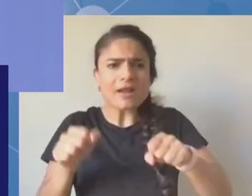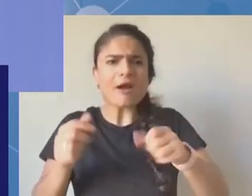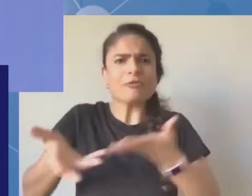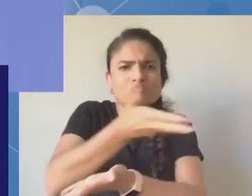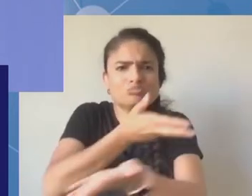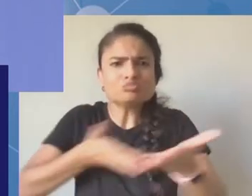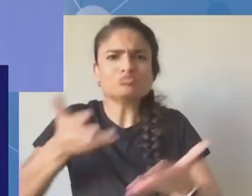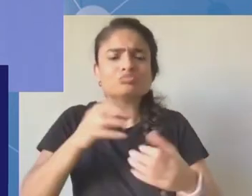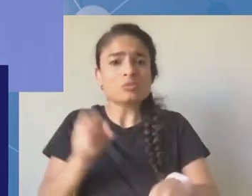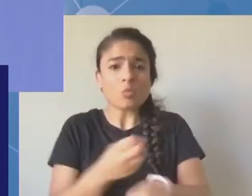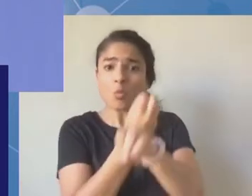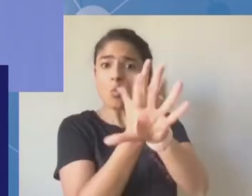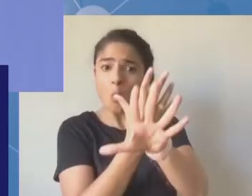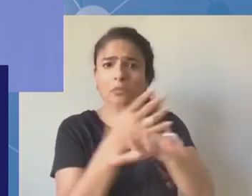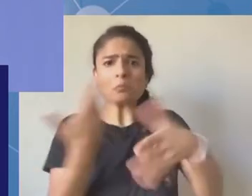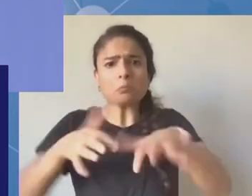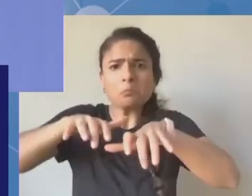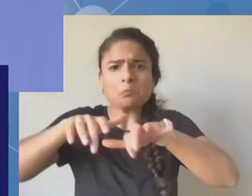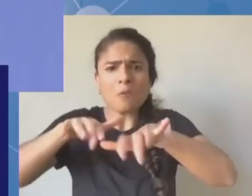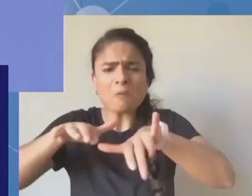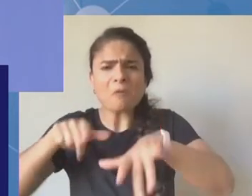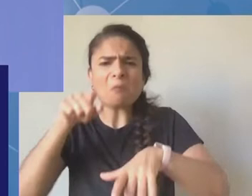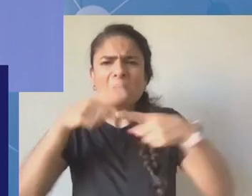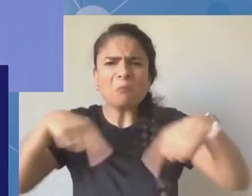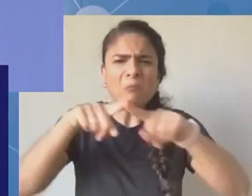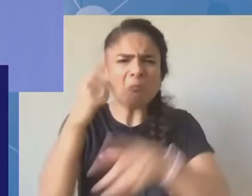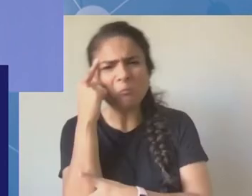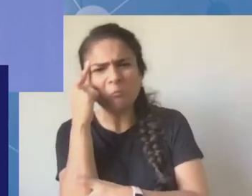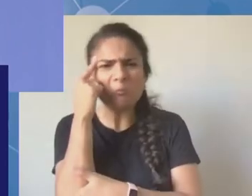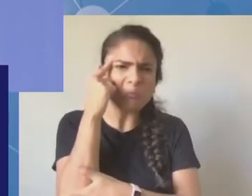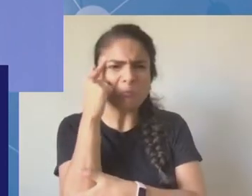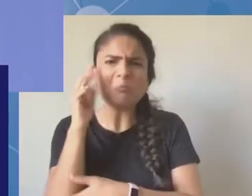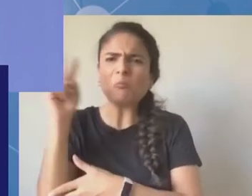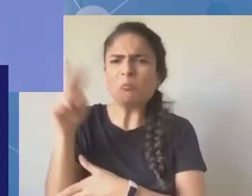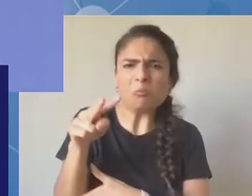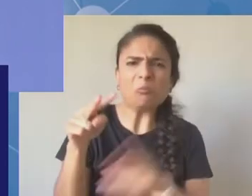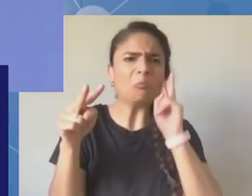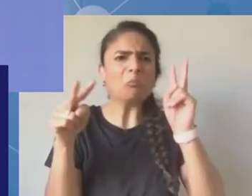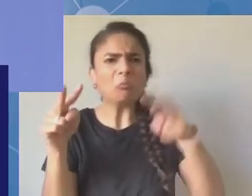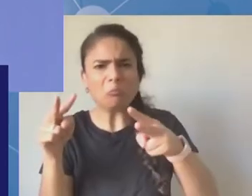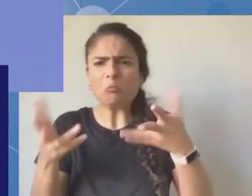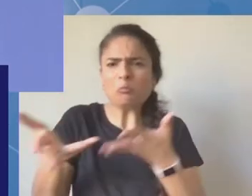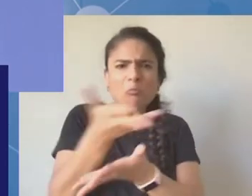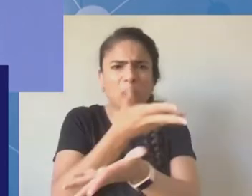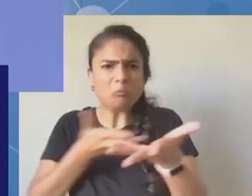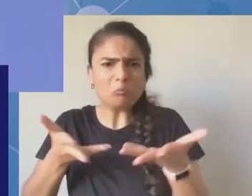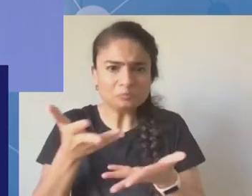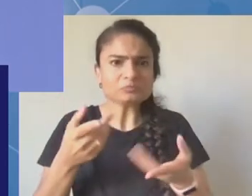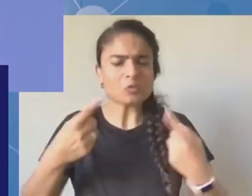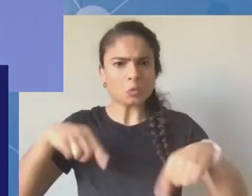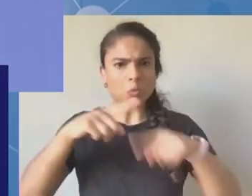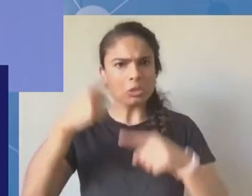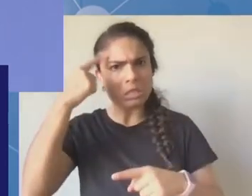once we've made our introductions, there are three mics here in the center. So if you do want to make an intervention,